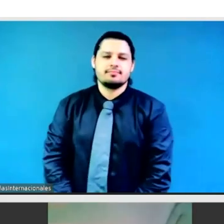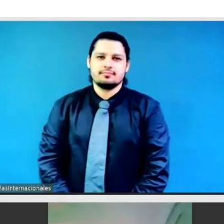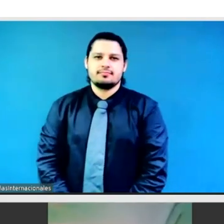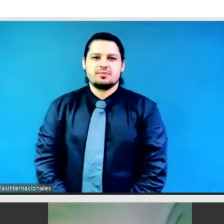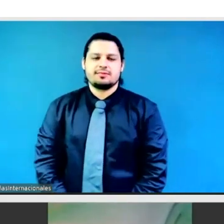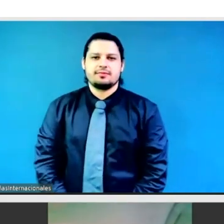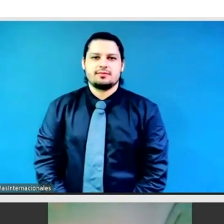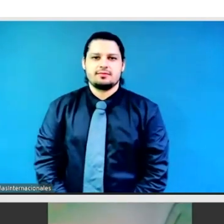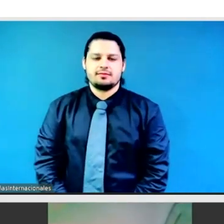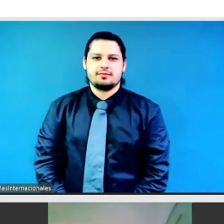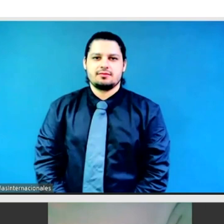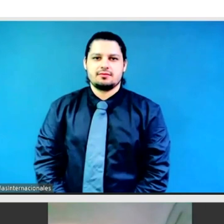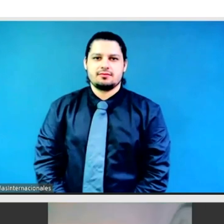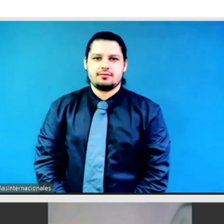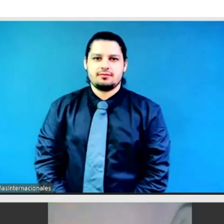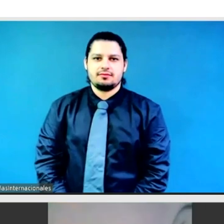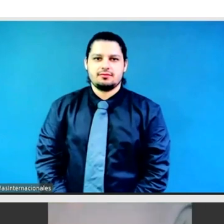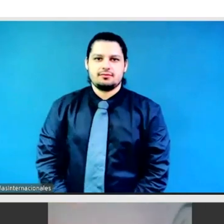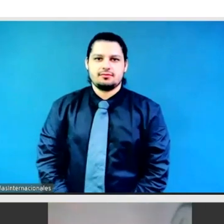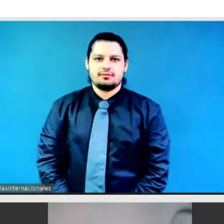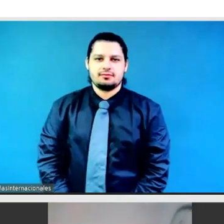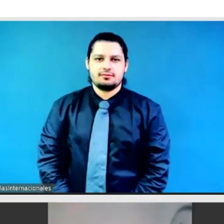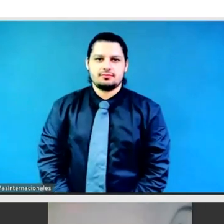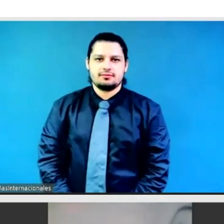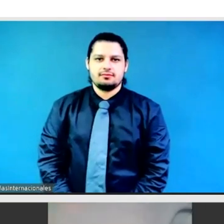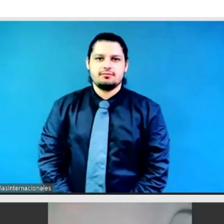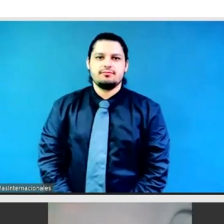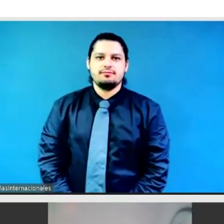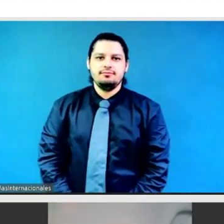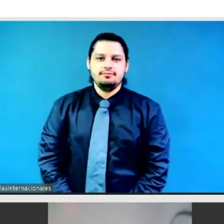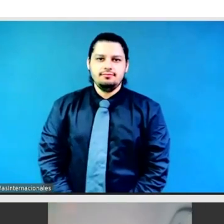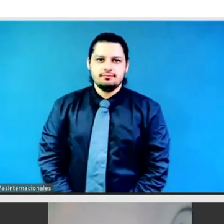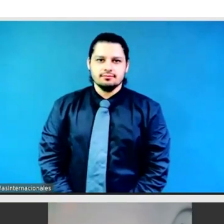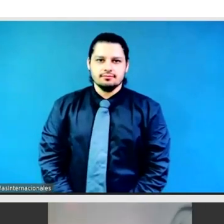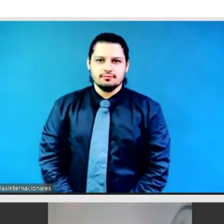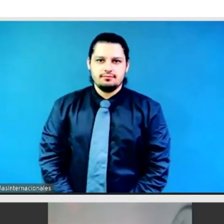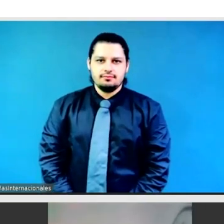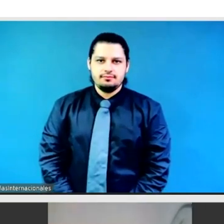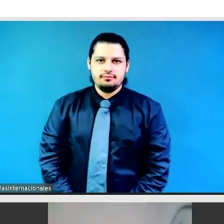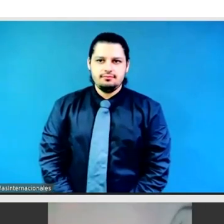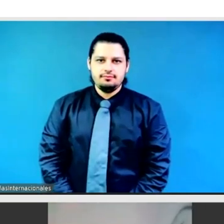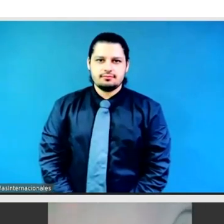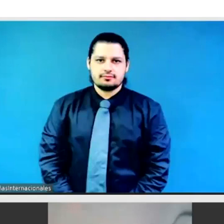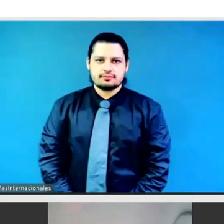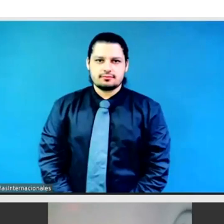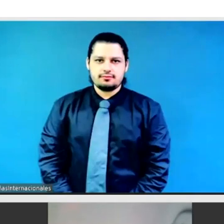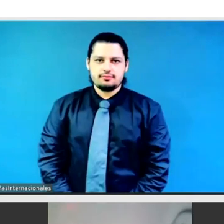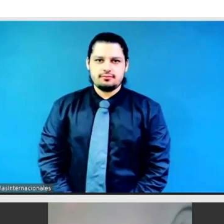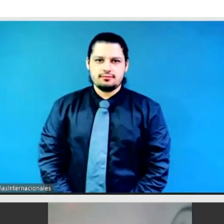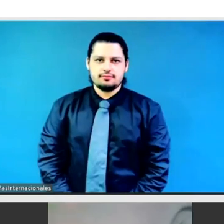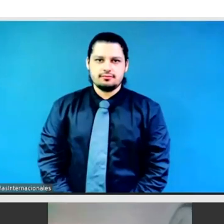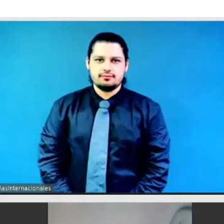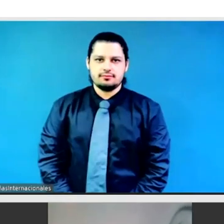conversation among generations, drive increased public and private investment and drive